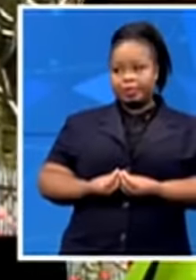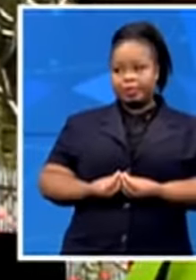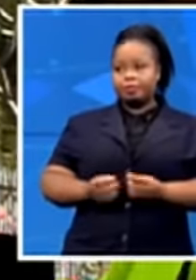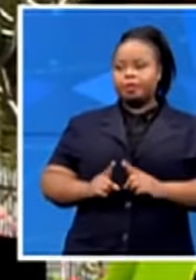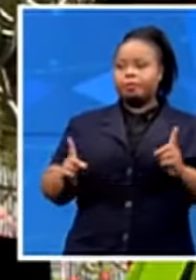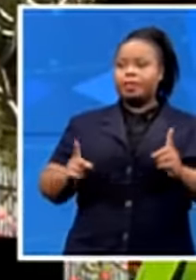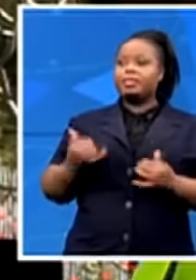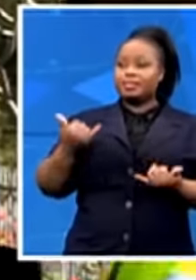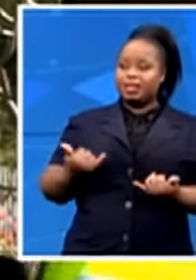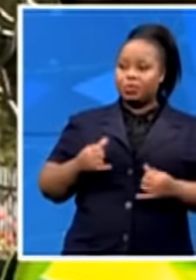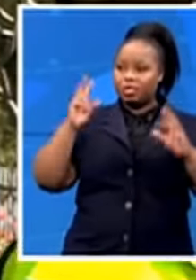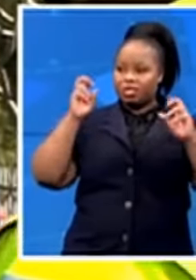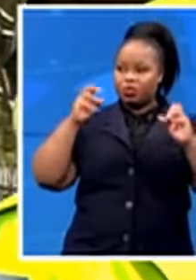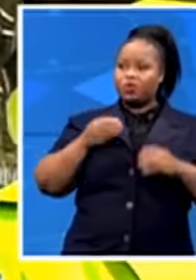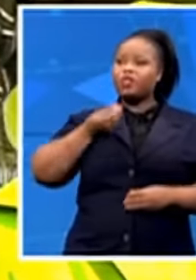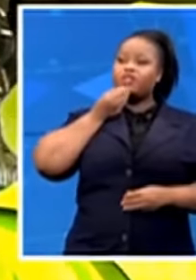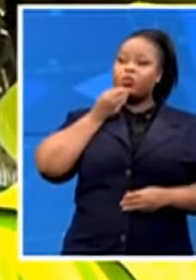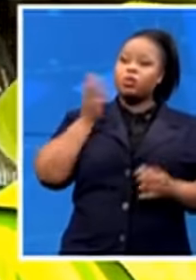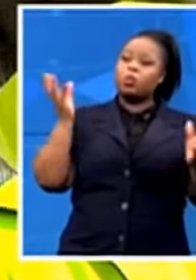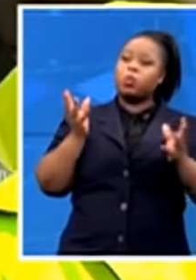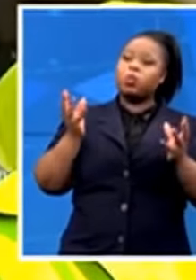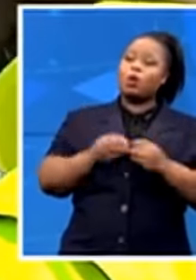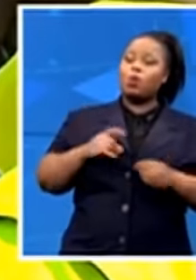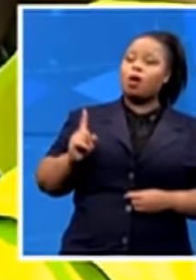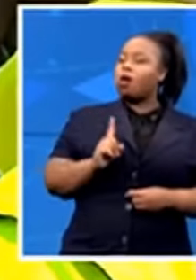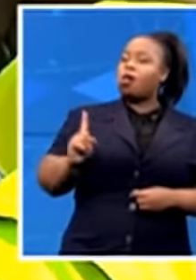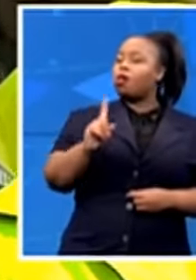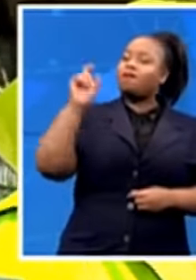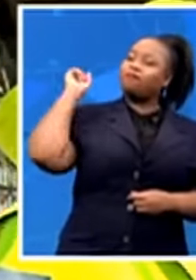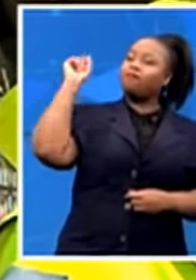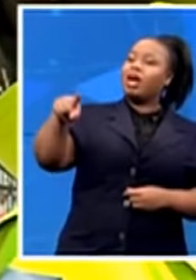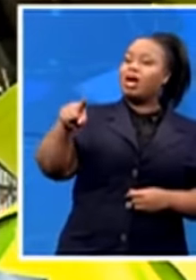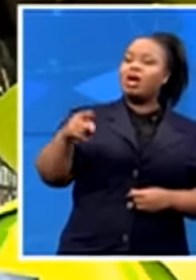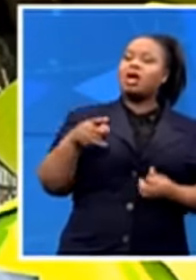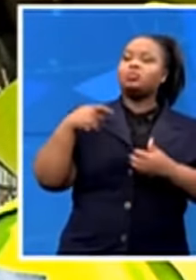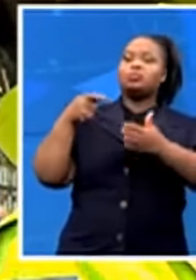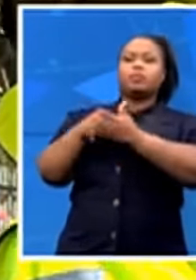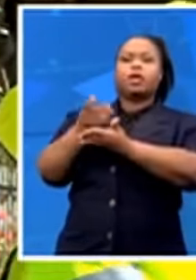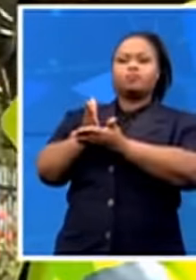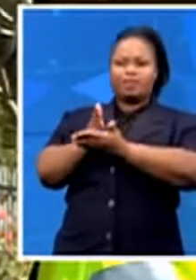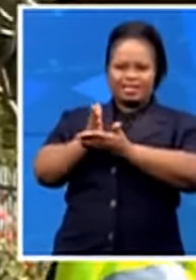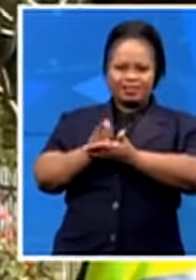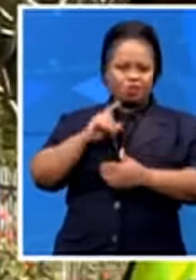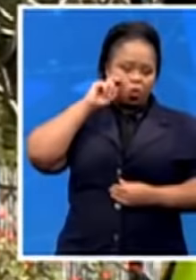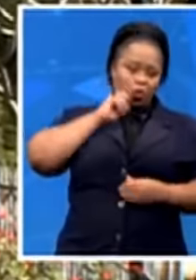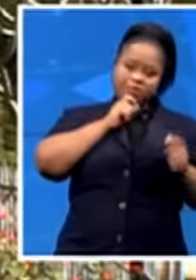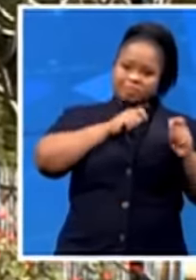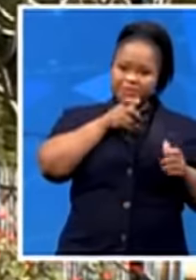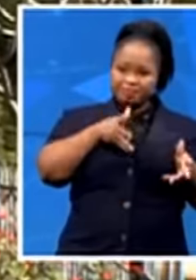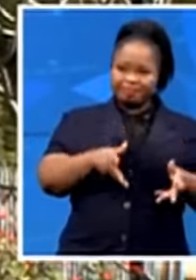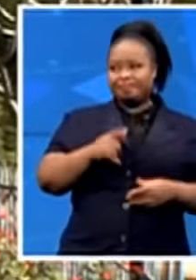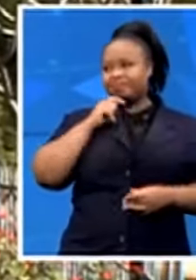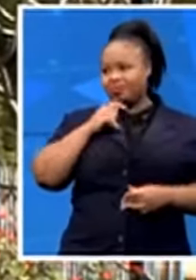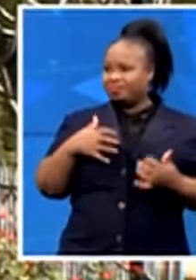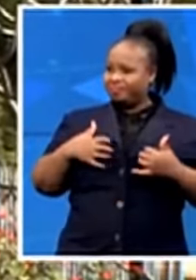travel that long to get bread for elderly citizens here, it must be quite devastating for you as well. Yes,